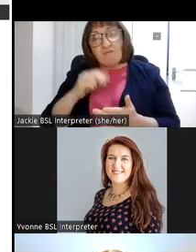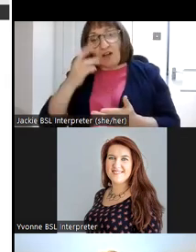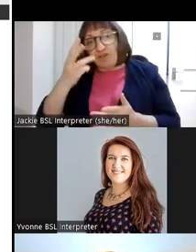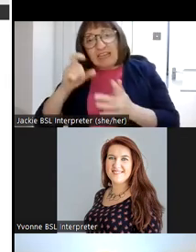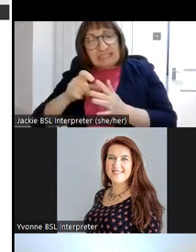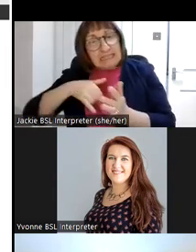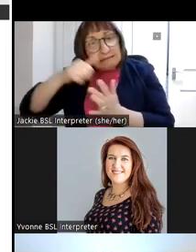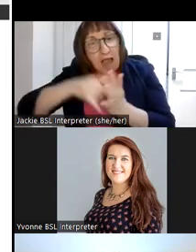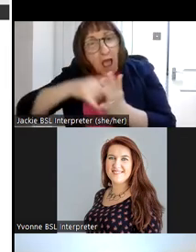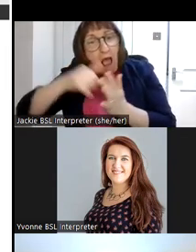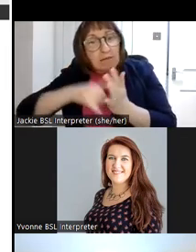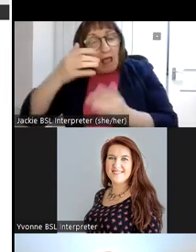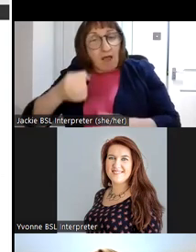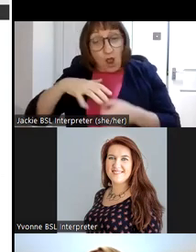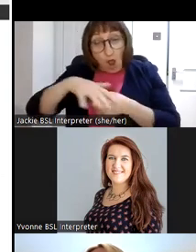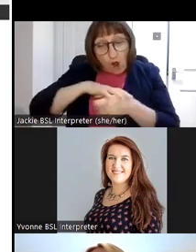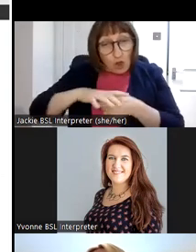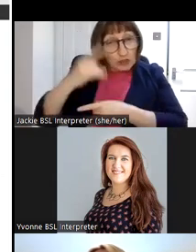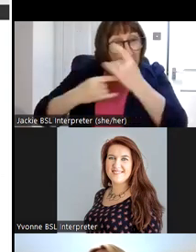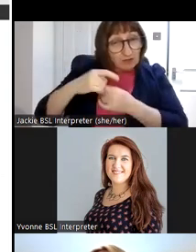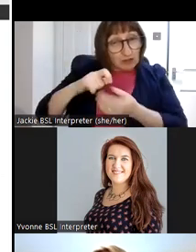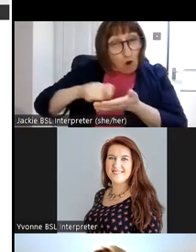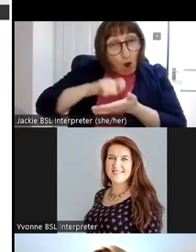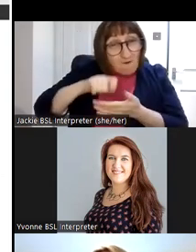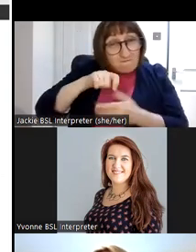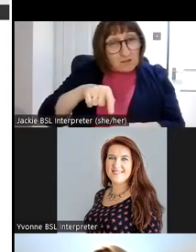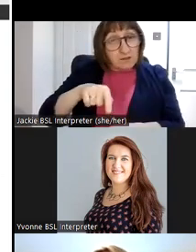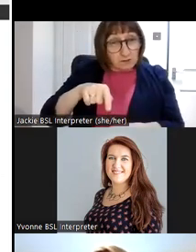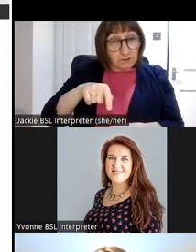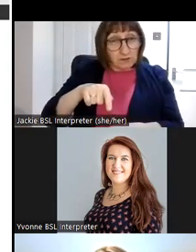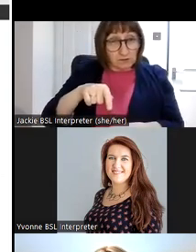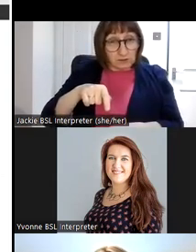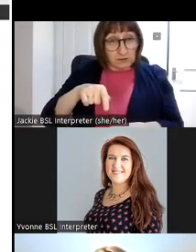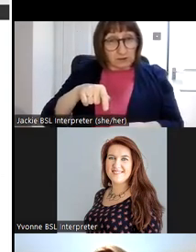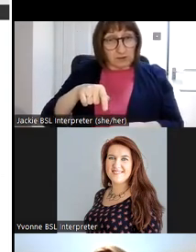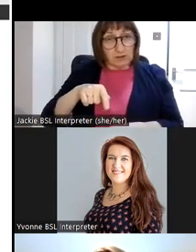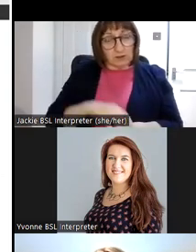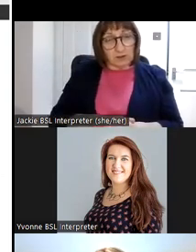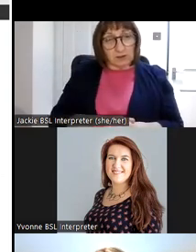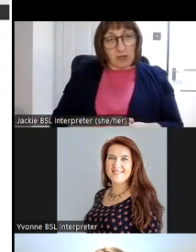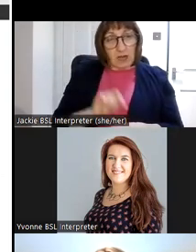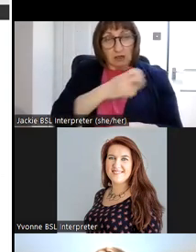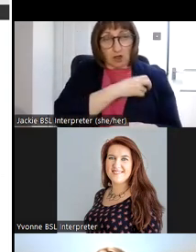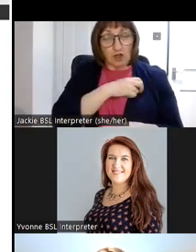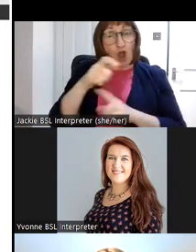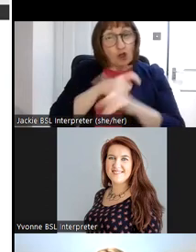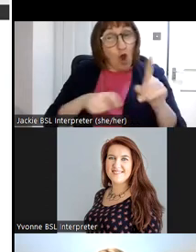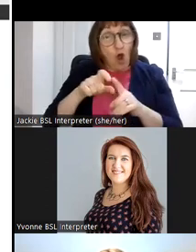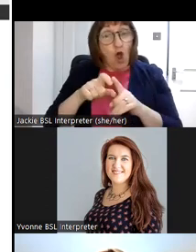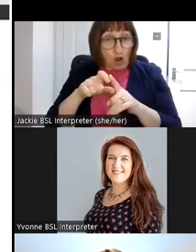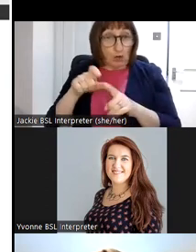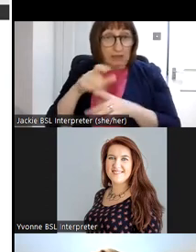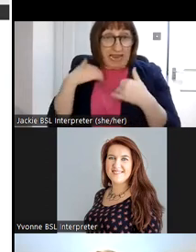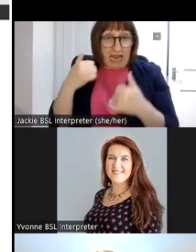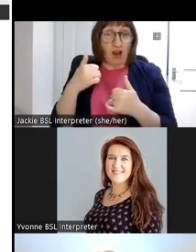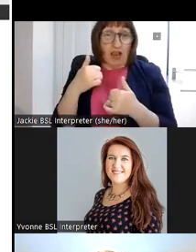our local heritage office um the local heritage officer and galway community heritage provided training